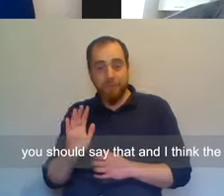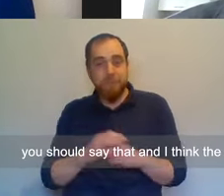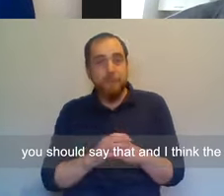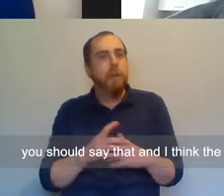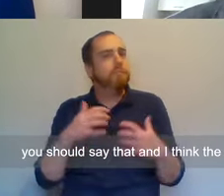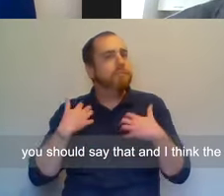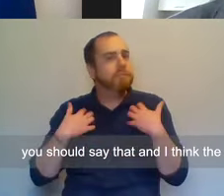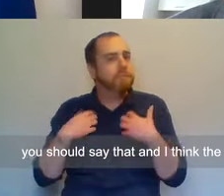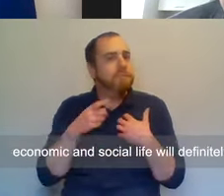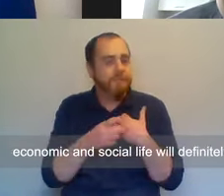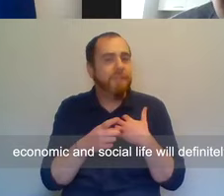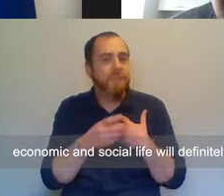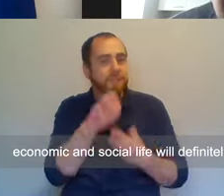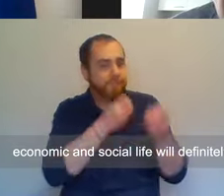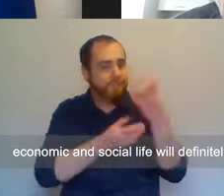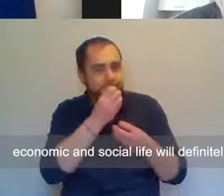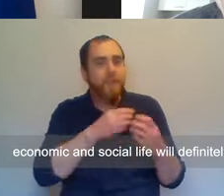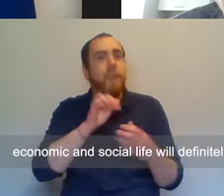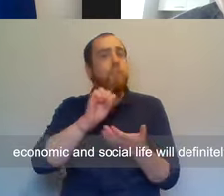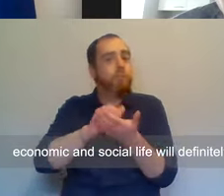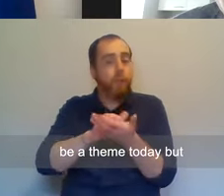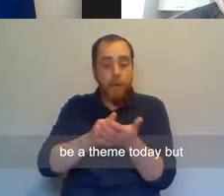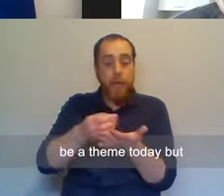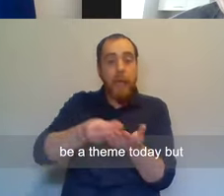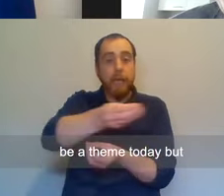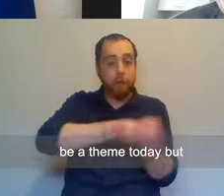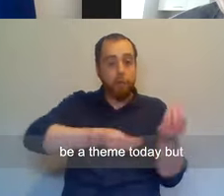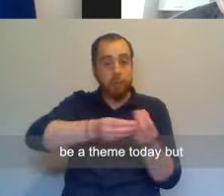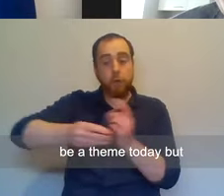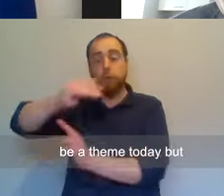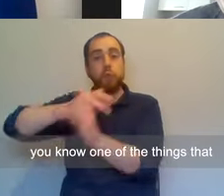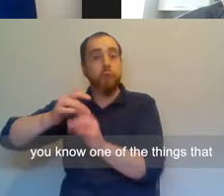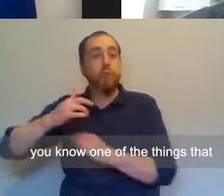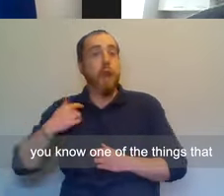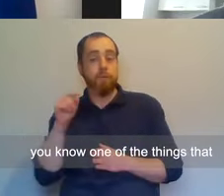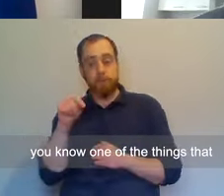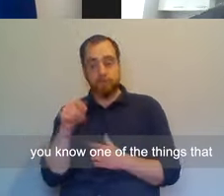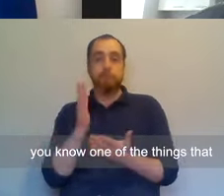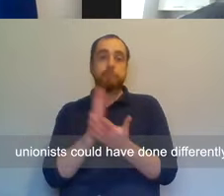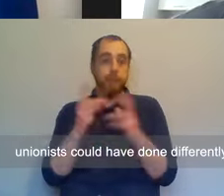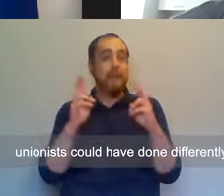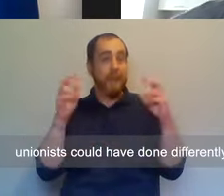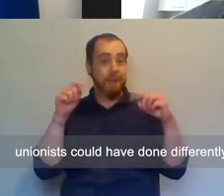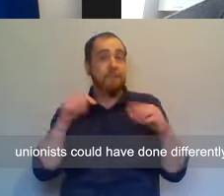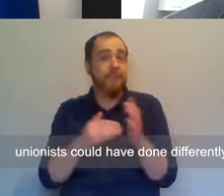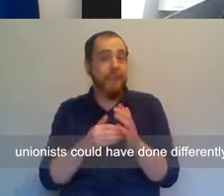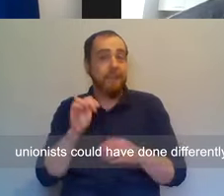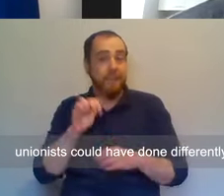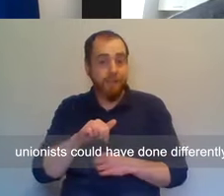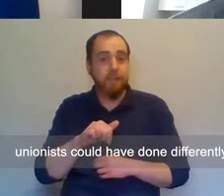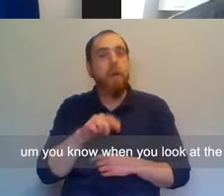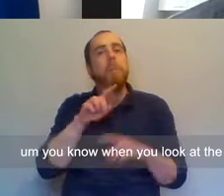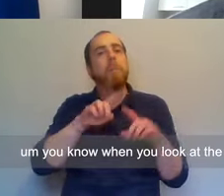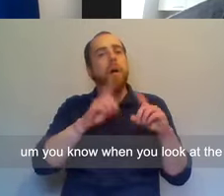should say that. And I think the economic and social life will definitely be a theme today. But were there things that Unionists could have done